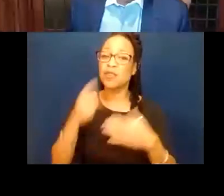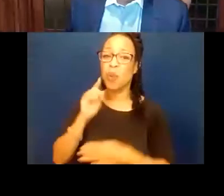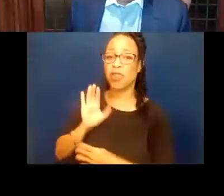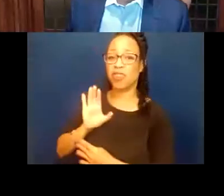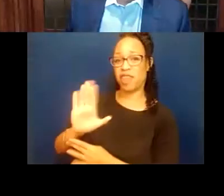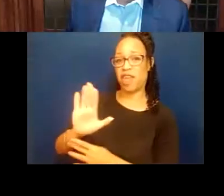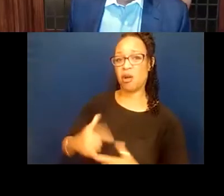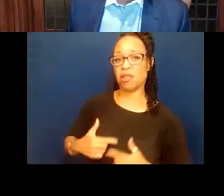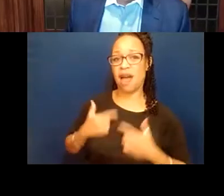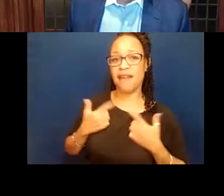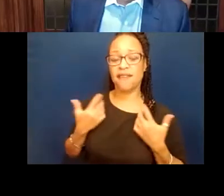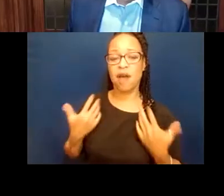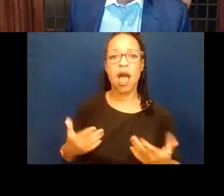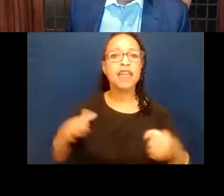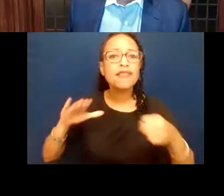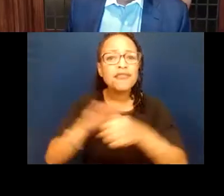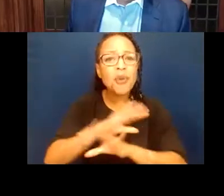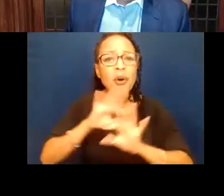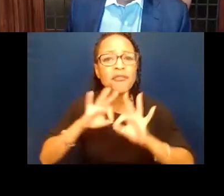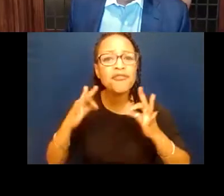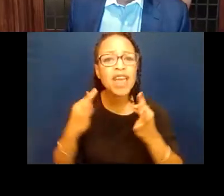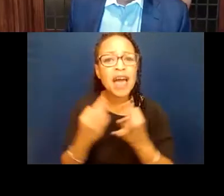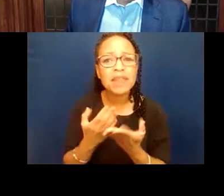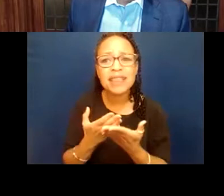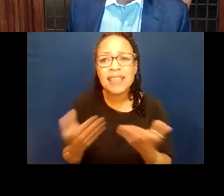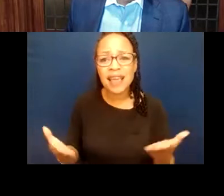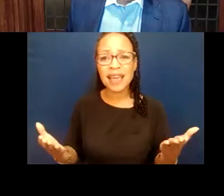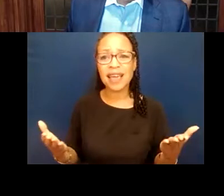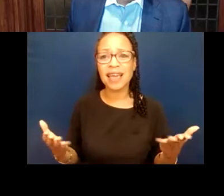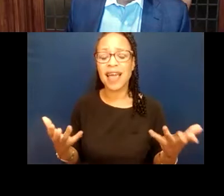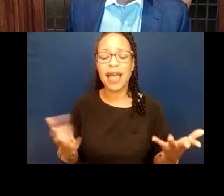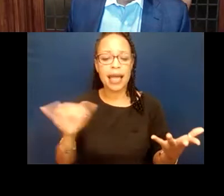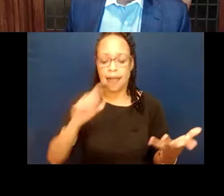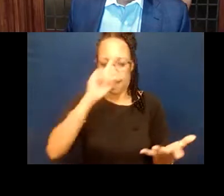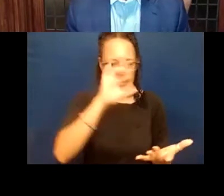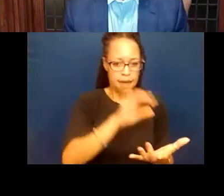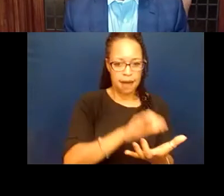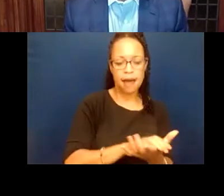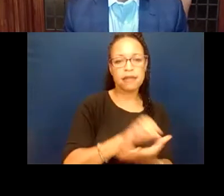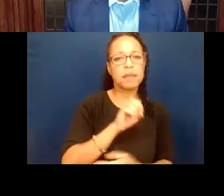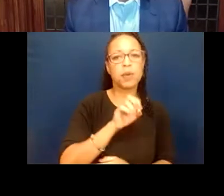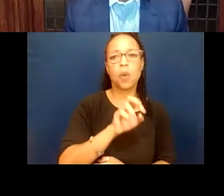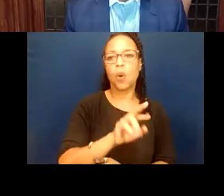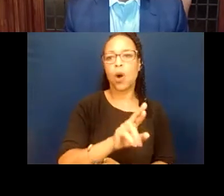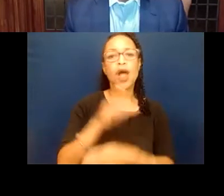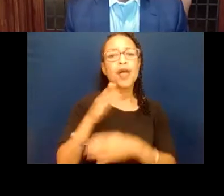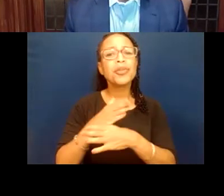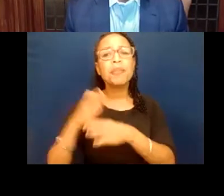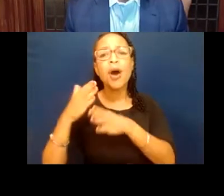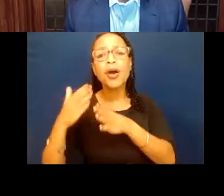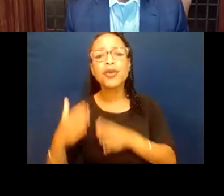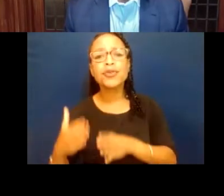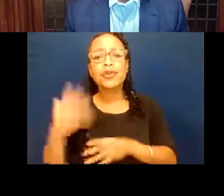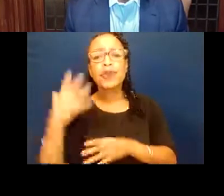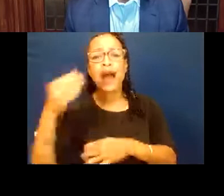it's like a full family affair, and that's why I'm talking about the immigrant families. It's about the wife, the husband, or if it's, you know, the partners out